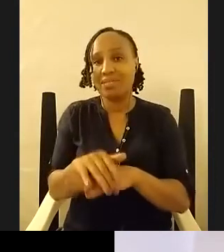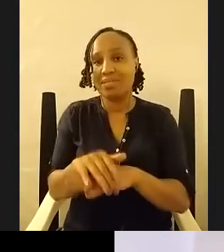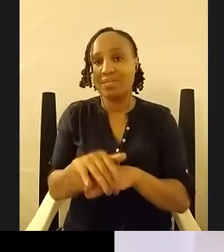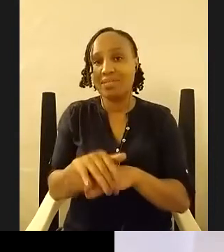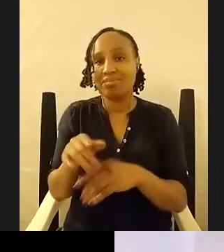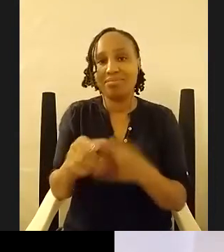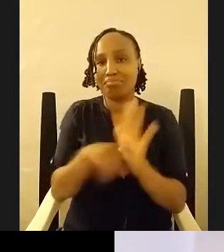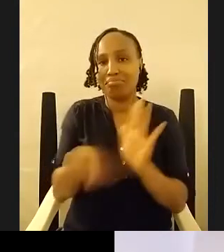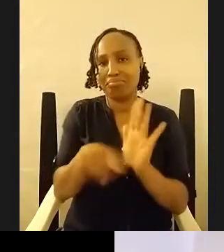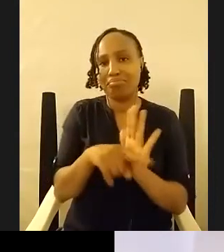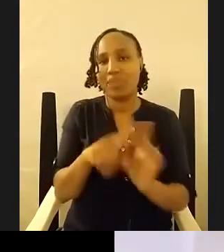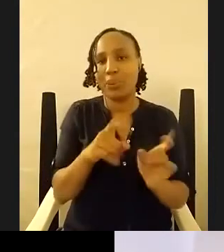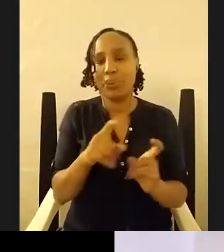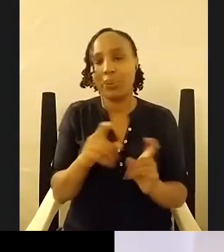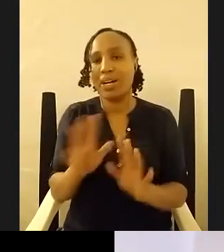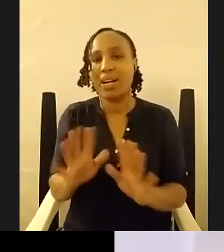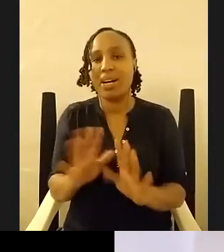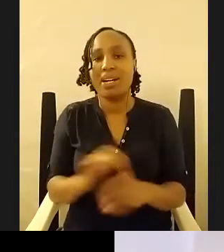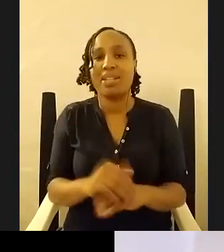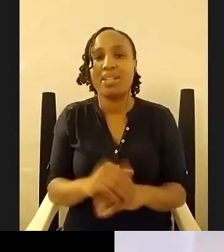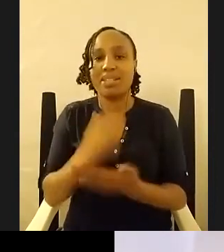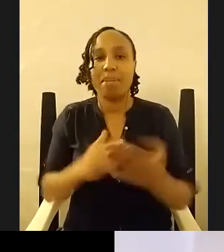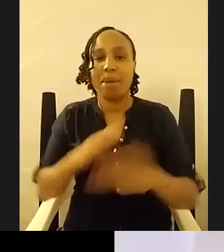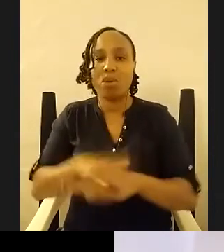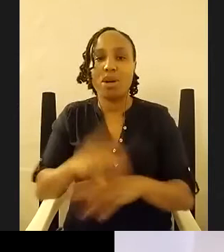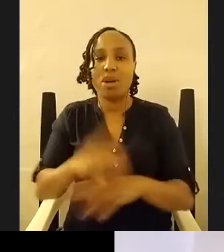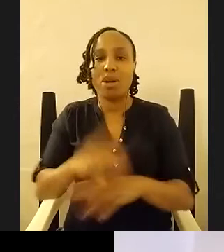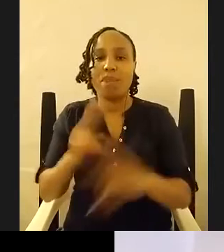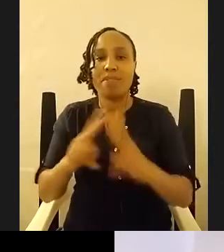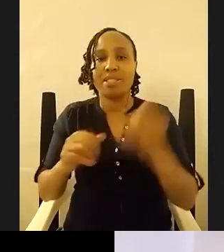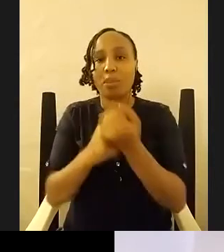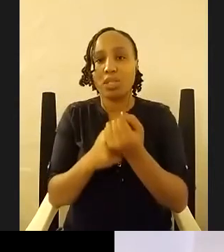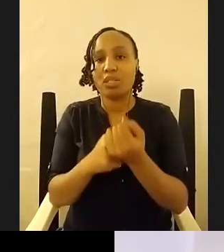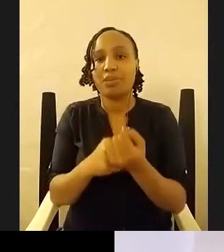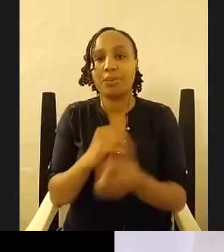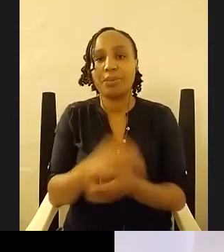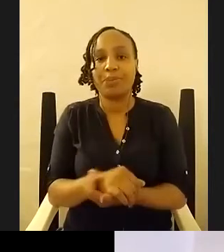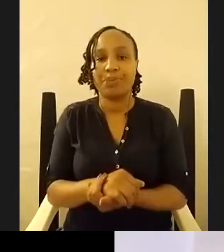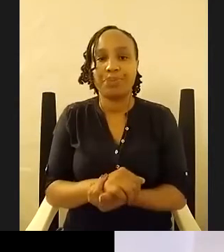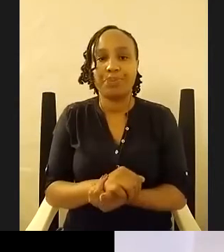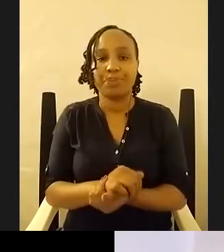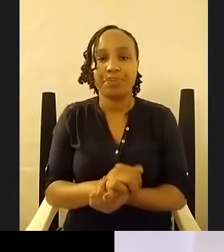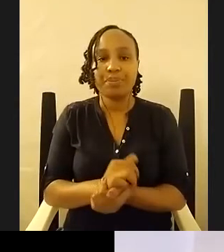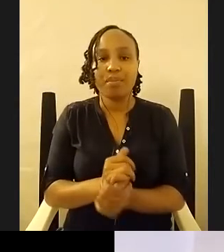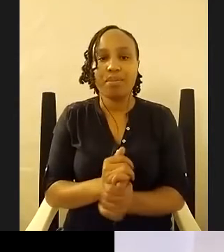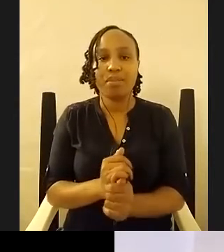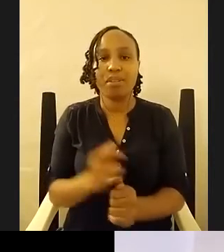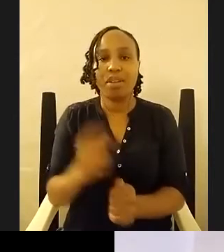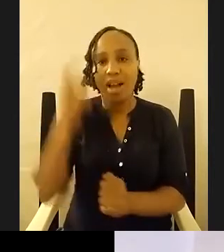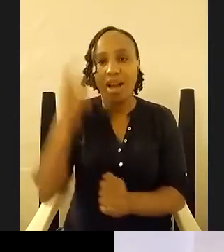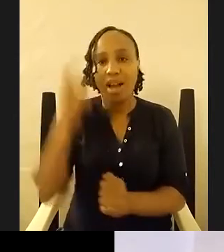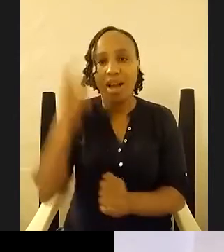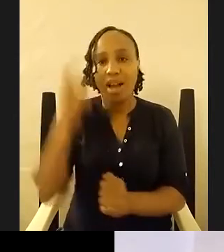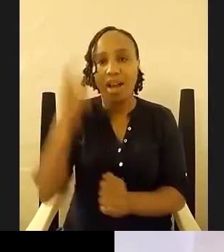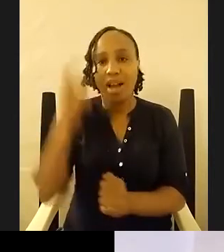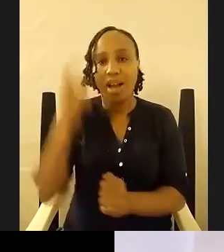i'm usually very supportive of the guest yeah yeah it's just not your it's just like i guess it's just like a dish that you don't necessarily like like just